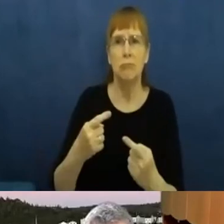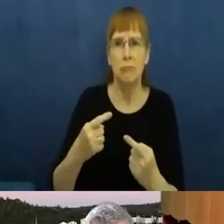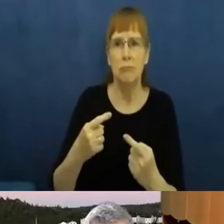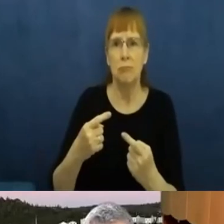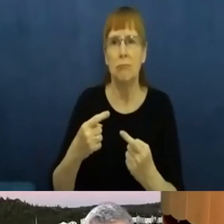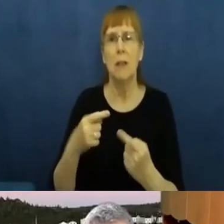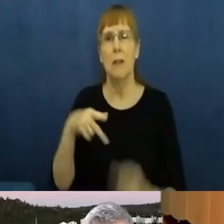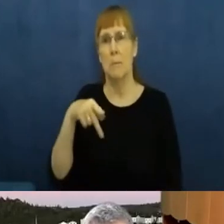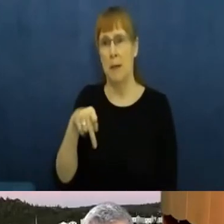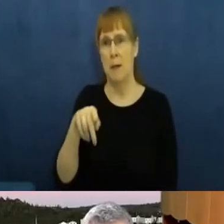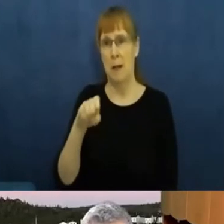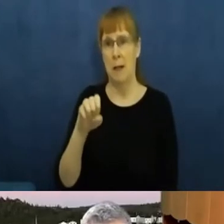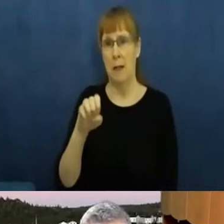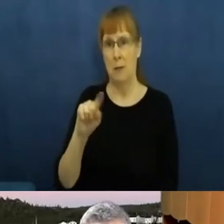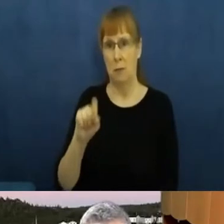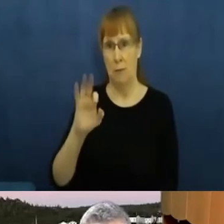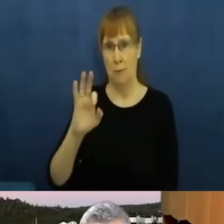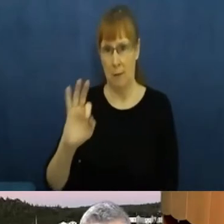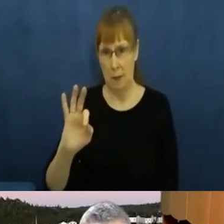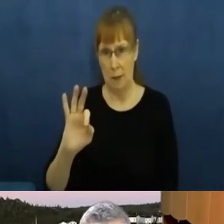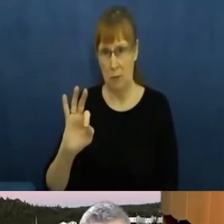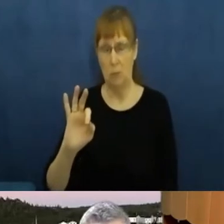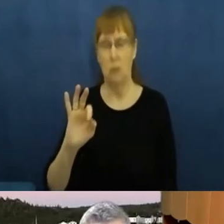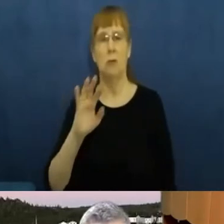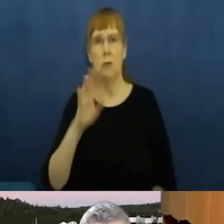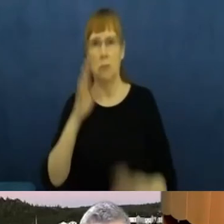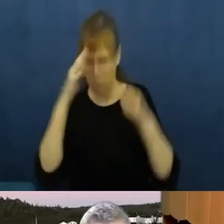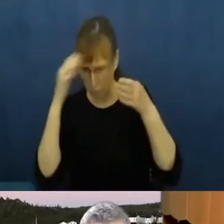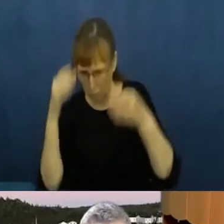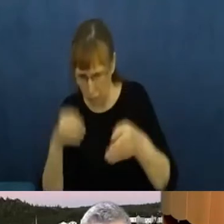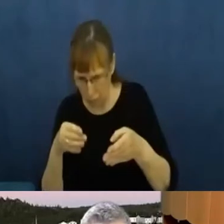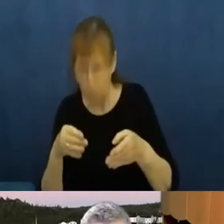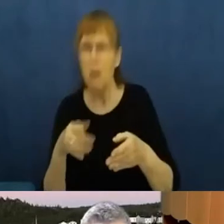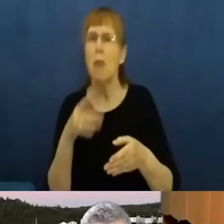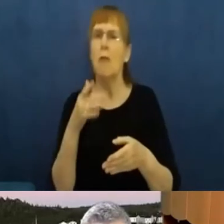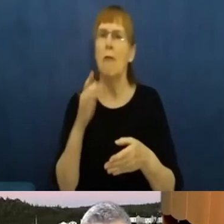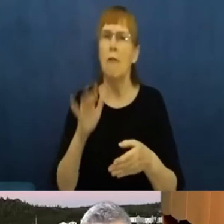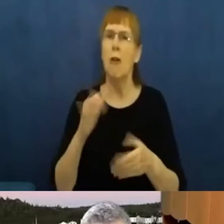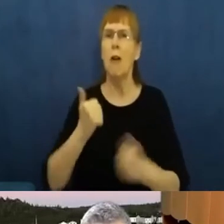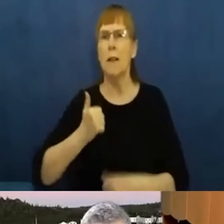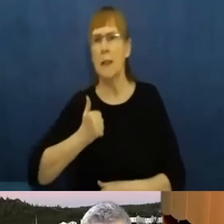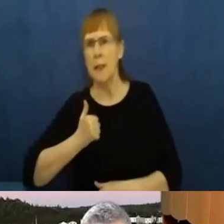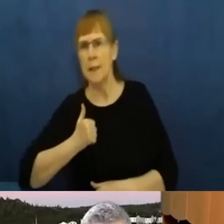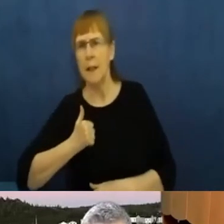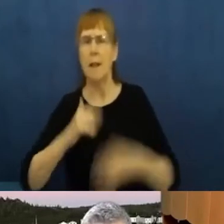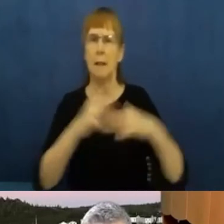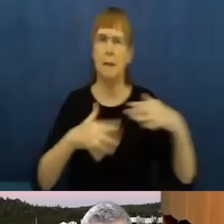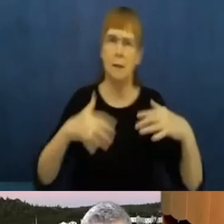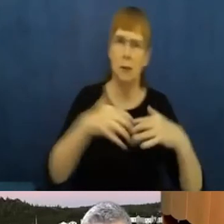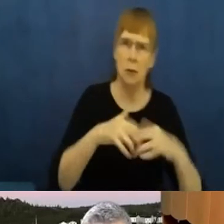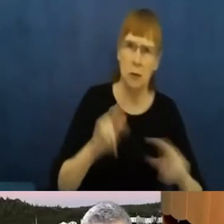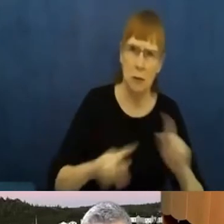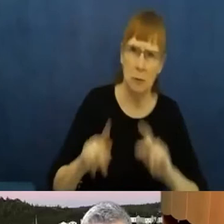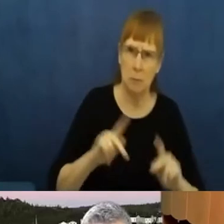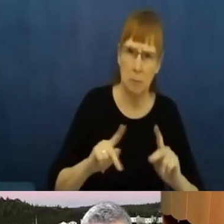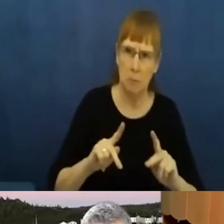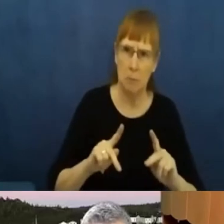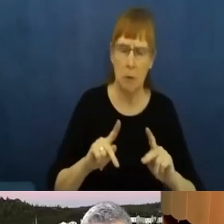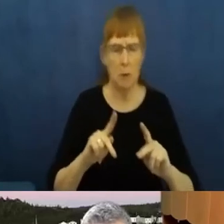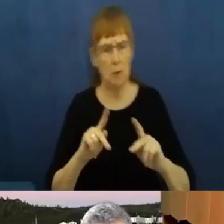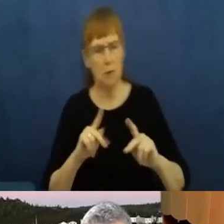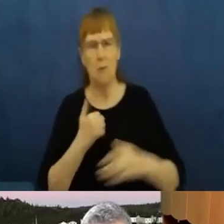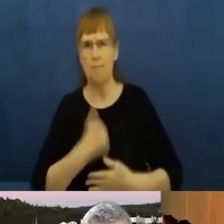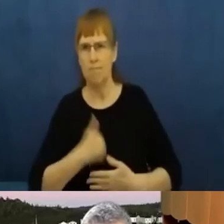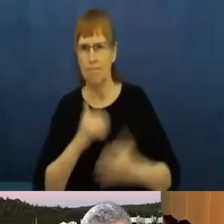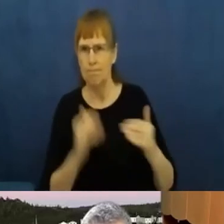processus de réconciliation entre le Canada et les peuples autochtones et aux appels à l'action de la Commission de vérité et réconciliation du Canada.